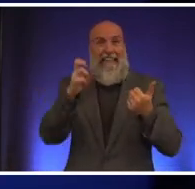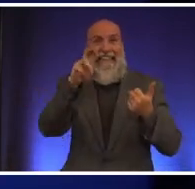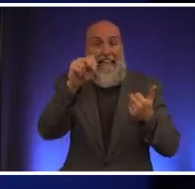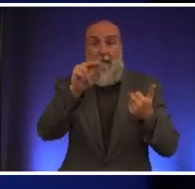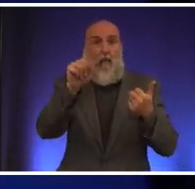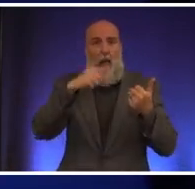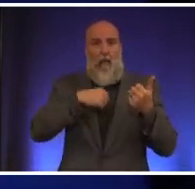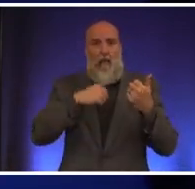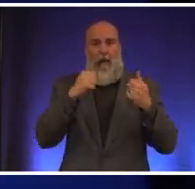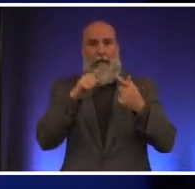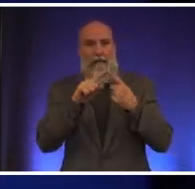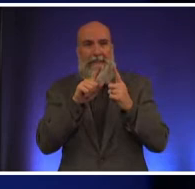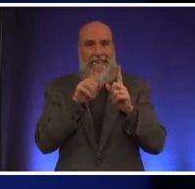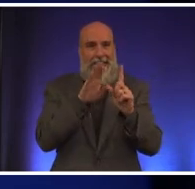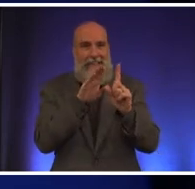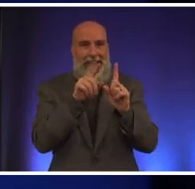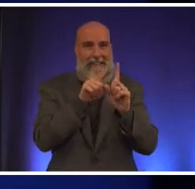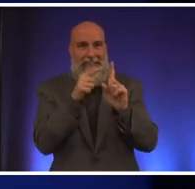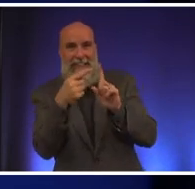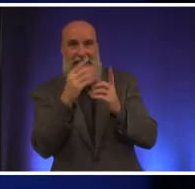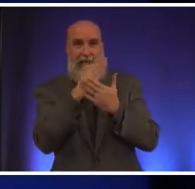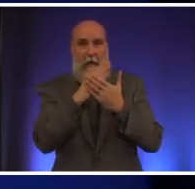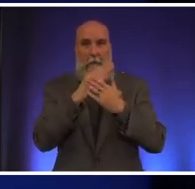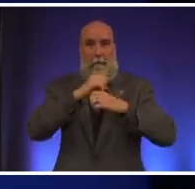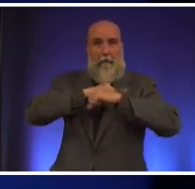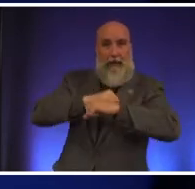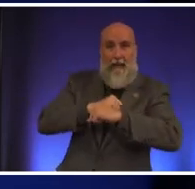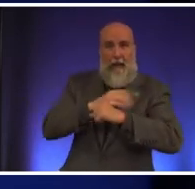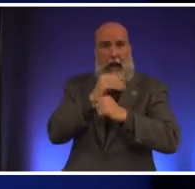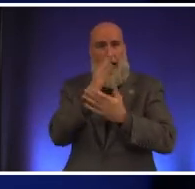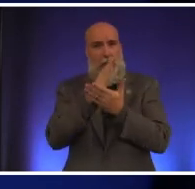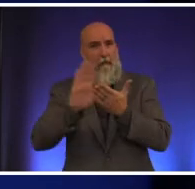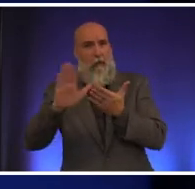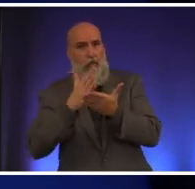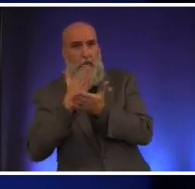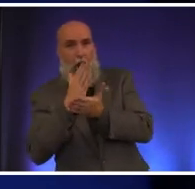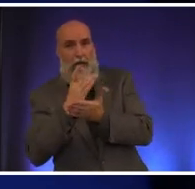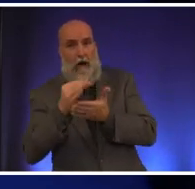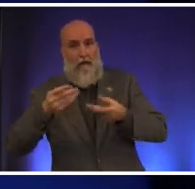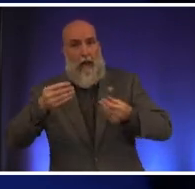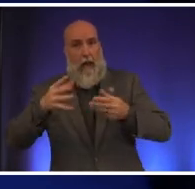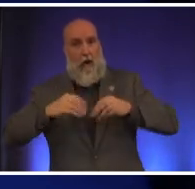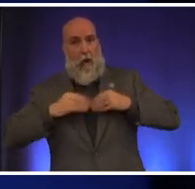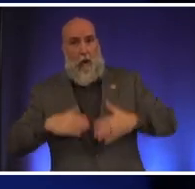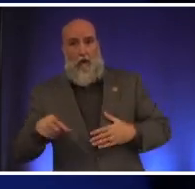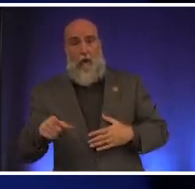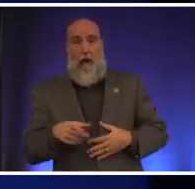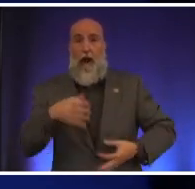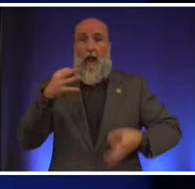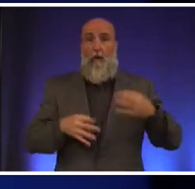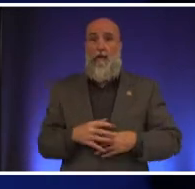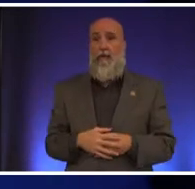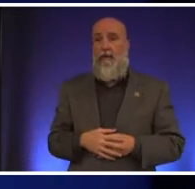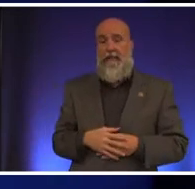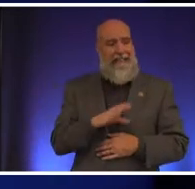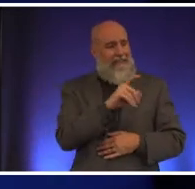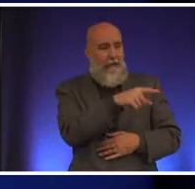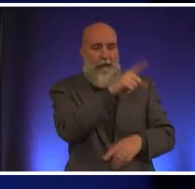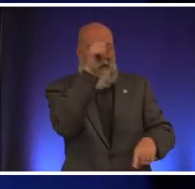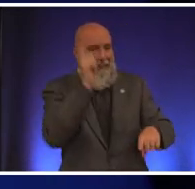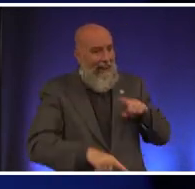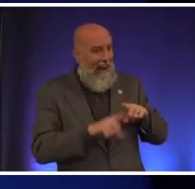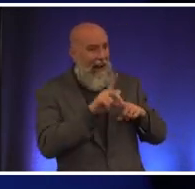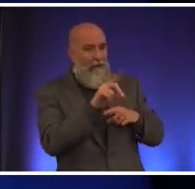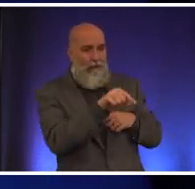trying to get around certain protections and certain rights of landowners and the court said city you can't do that